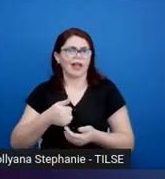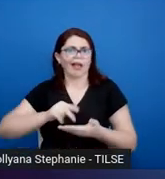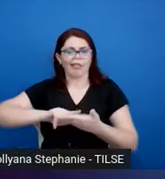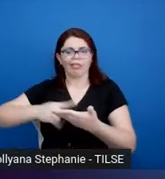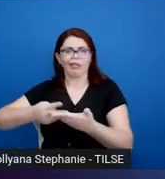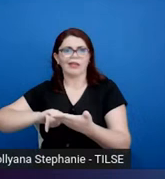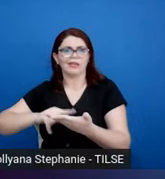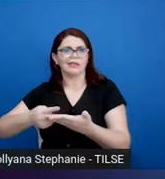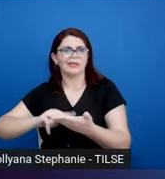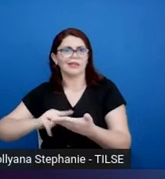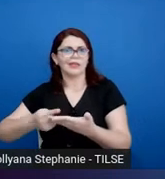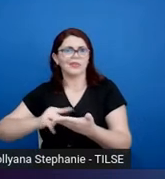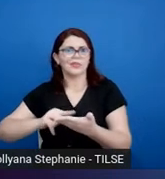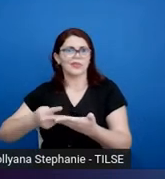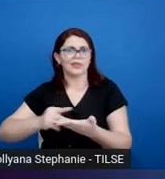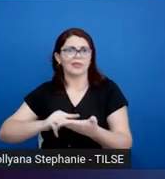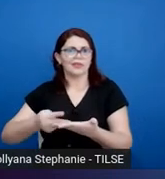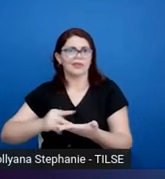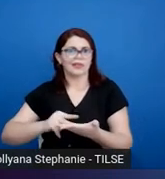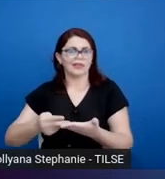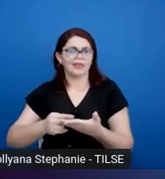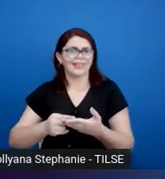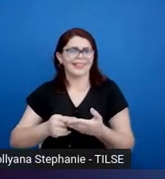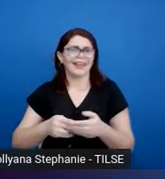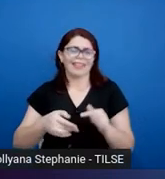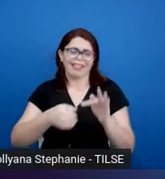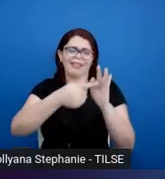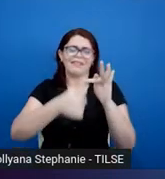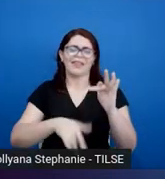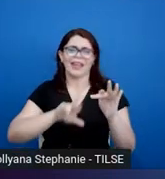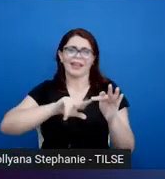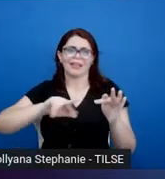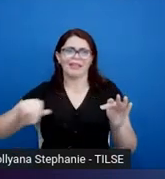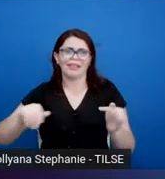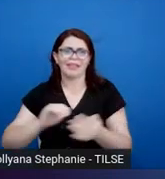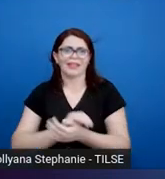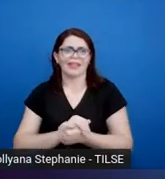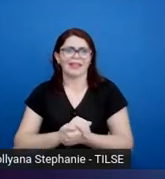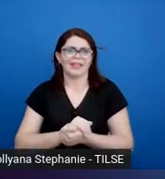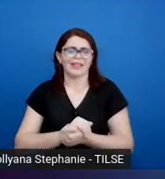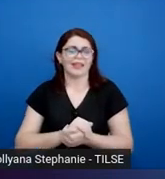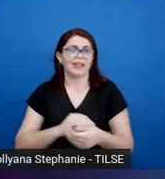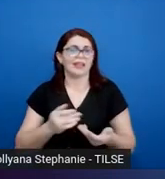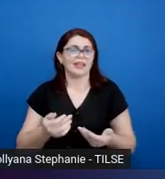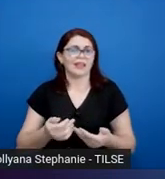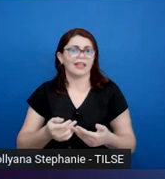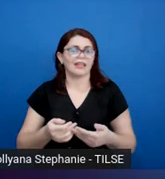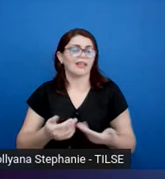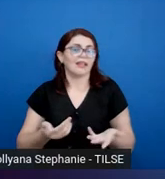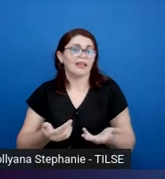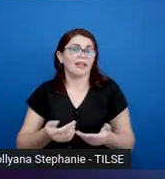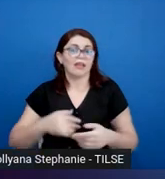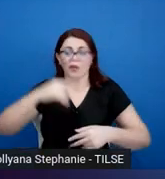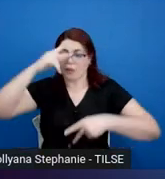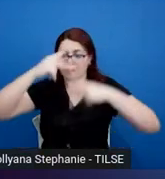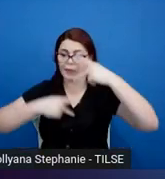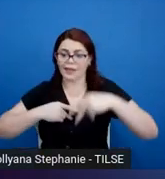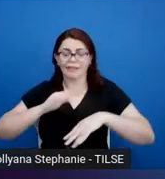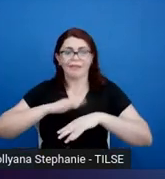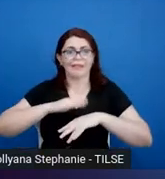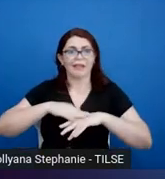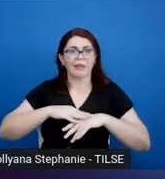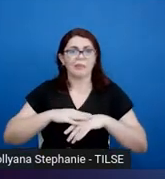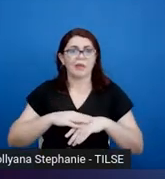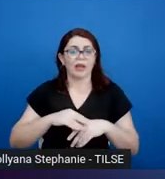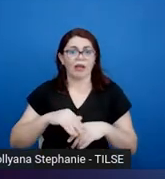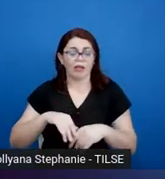using, you all those translation tools that are out there, or language independent ways, students will find other ways to get